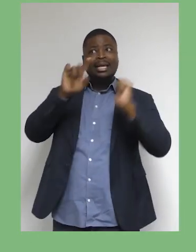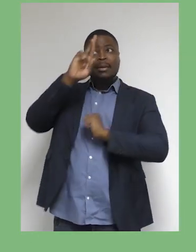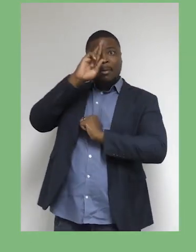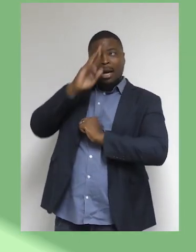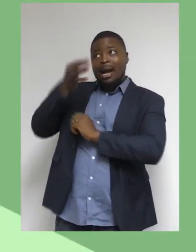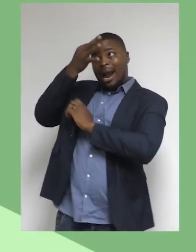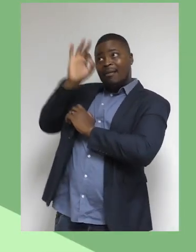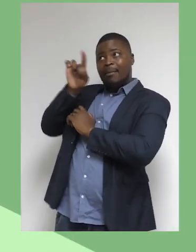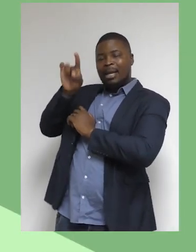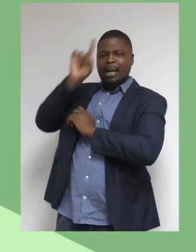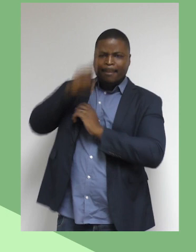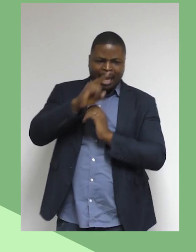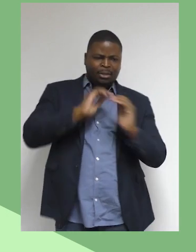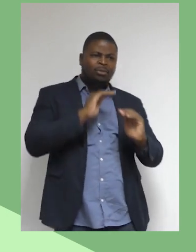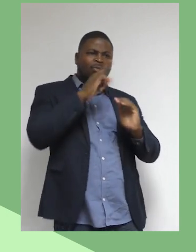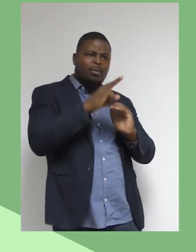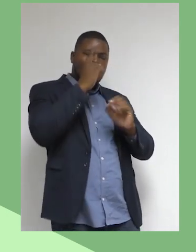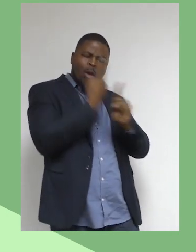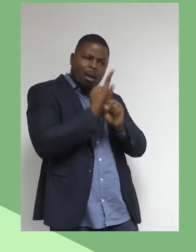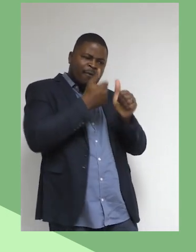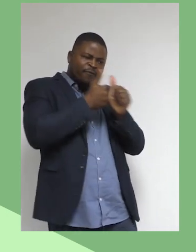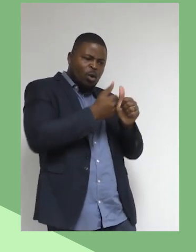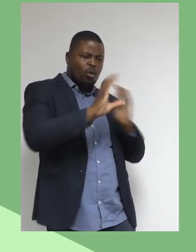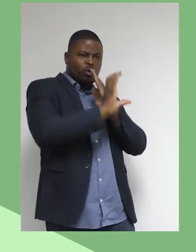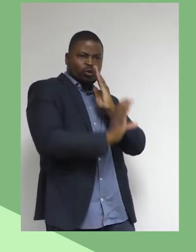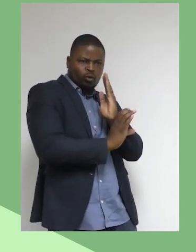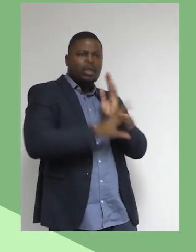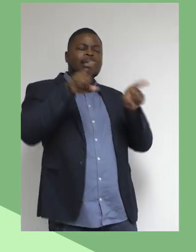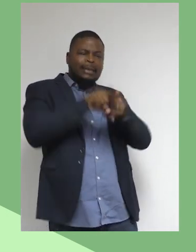the state is obliged to respect, protect, promote and fulfil.